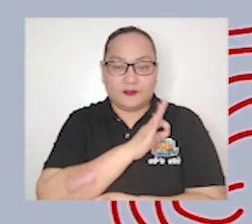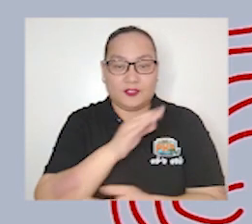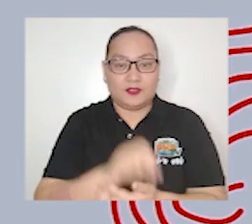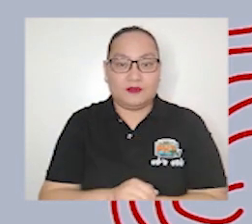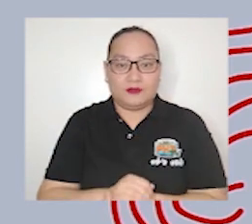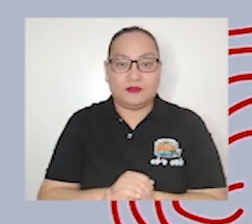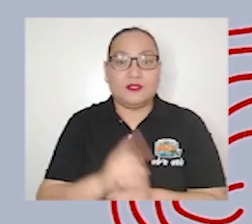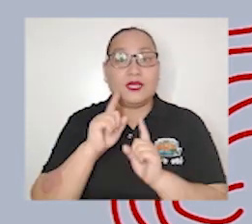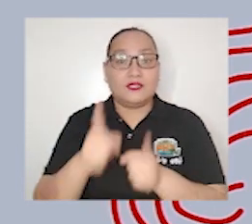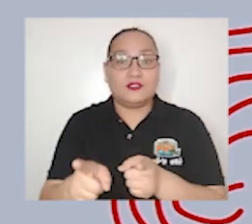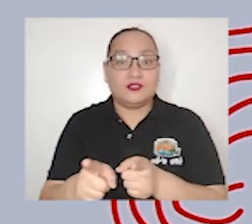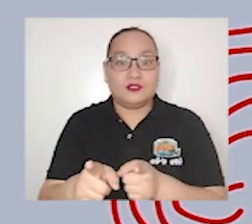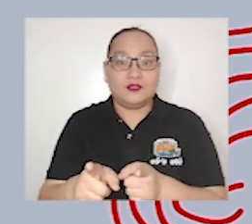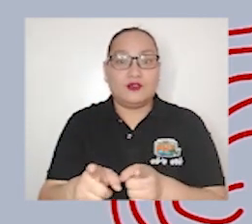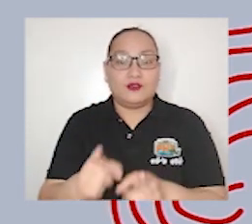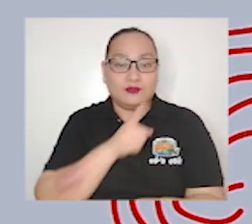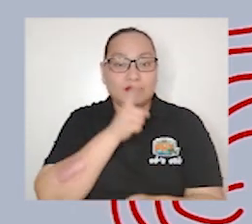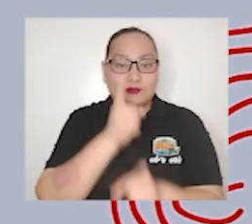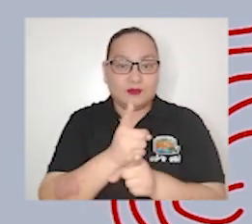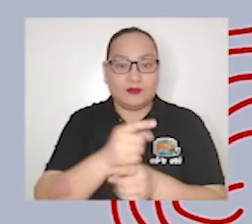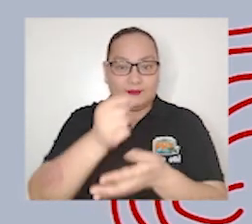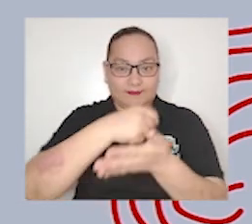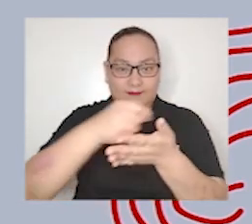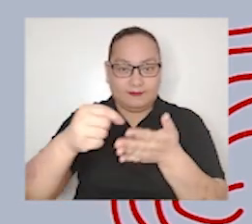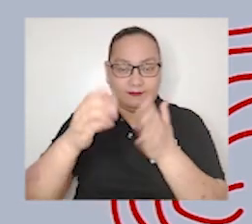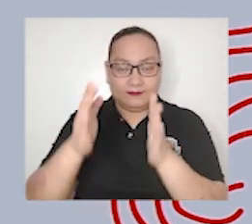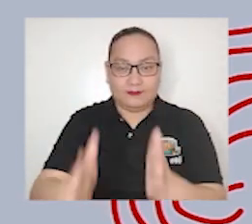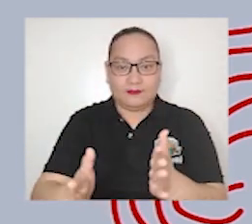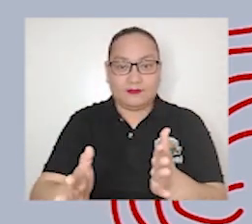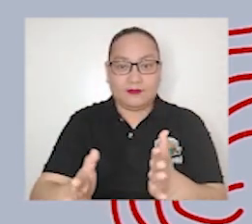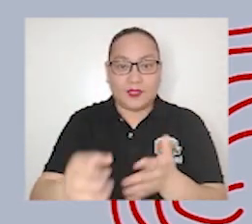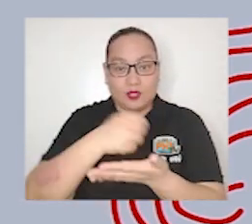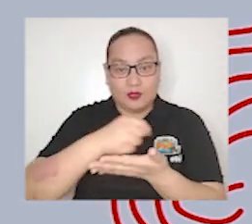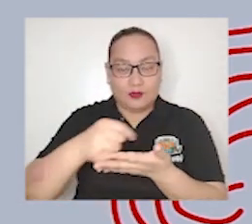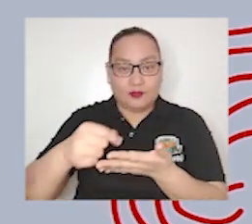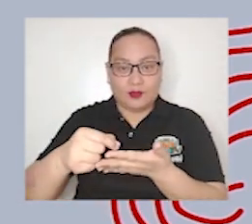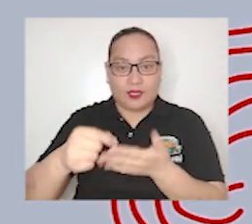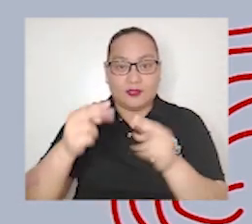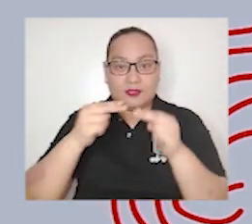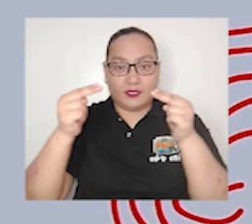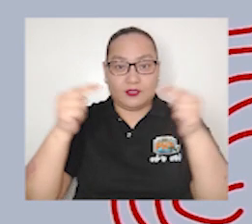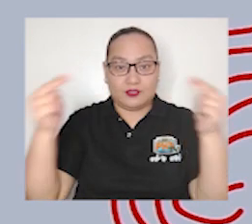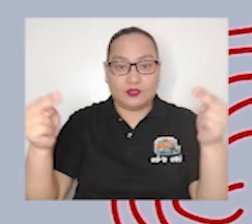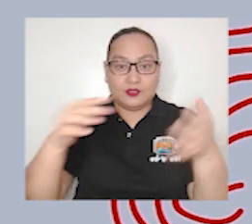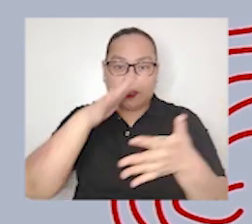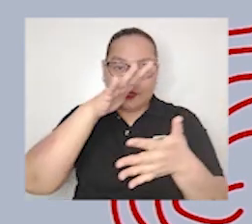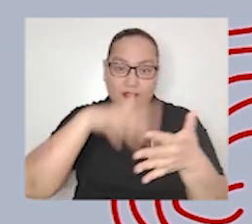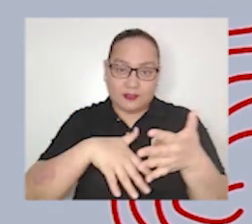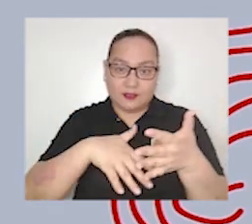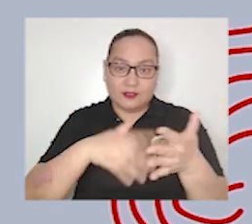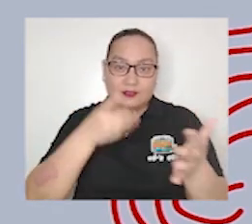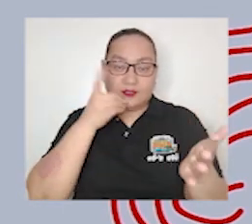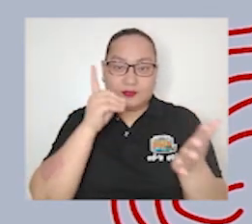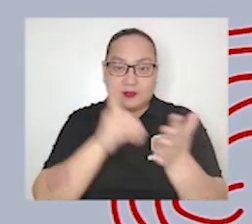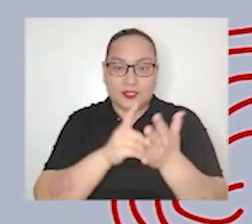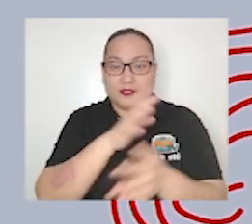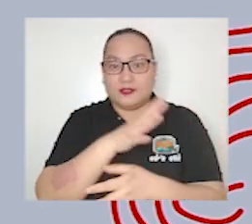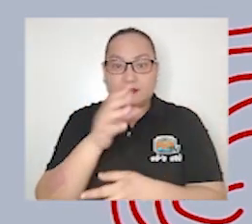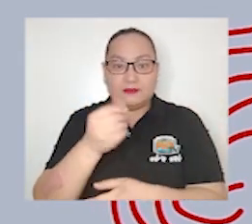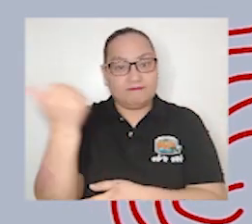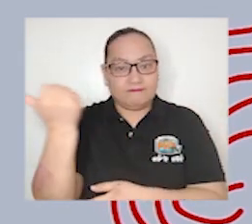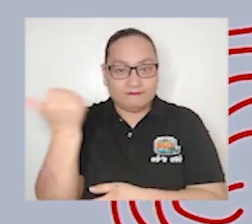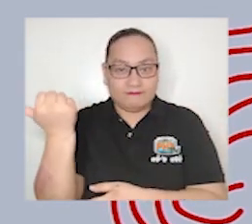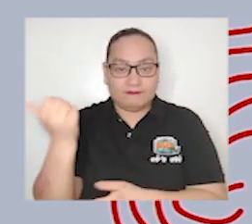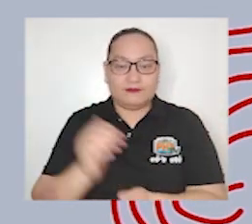is true the journalists are the ones who write the news articles documentaries and